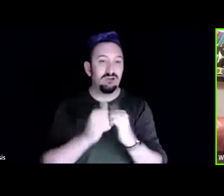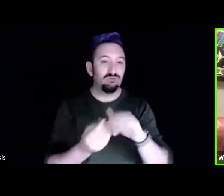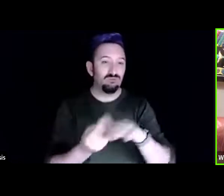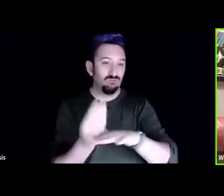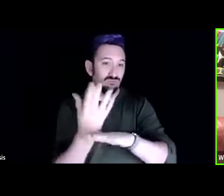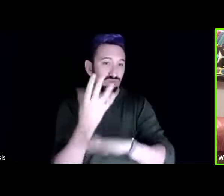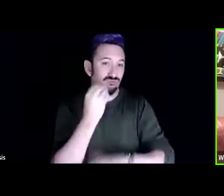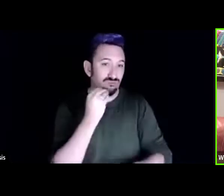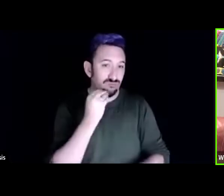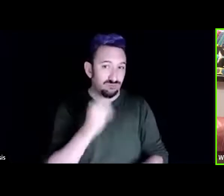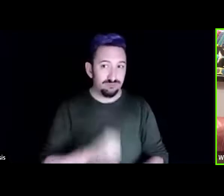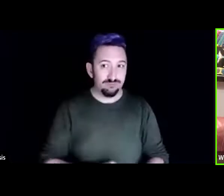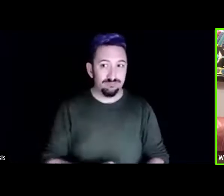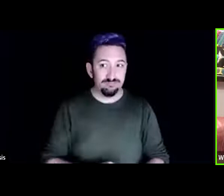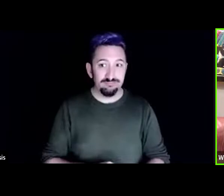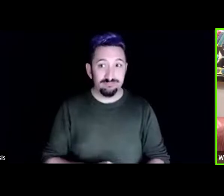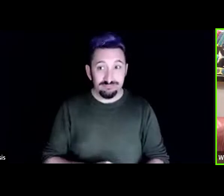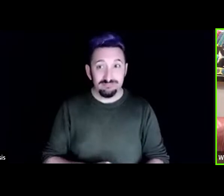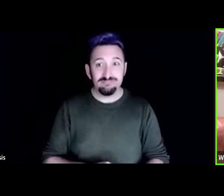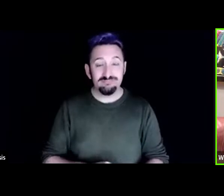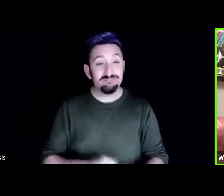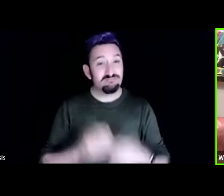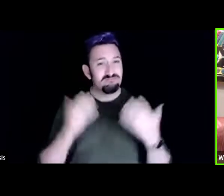make it deep starhawk